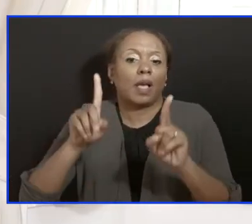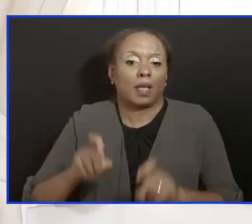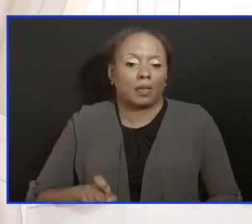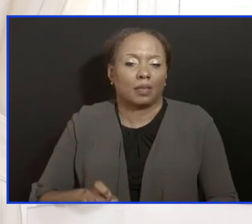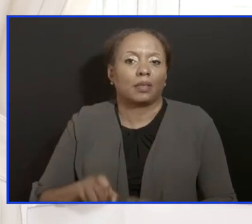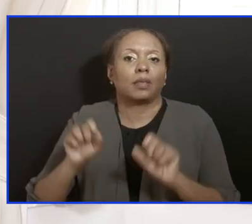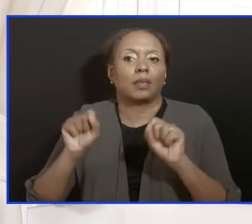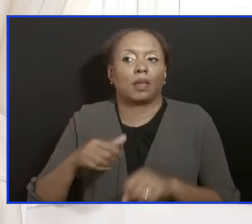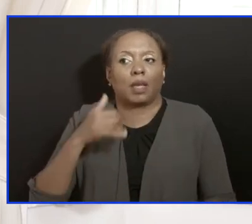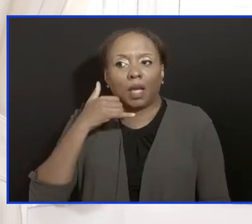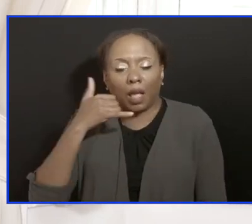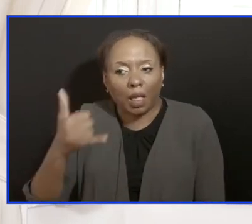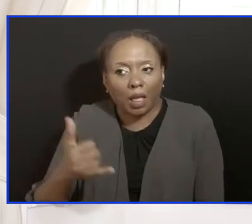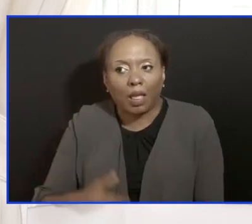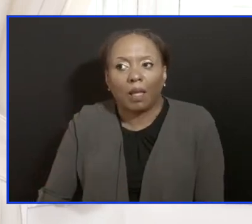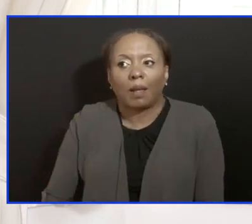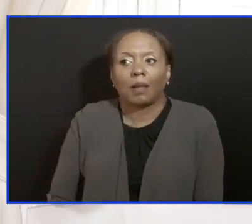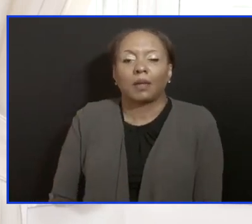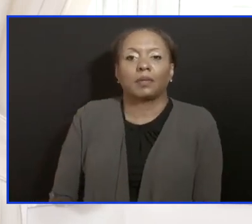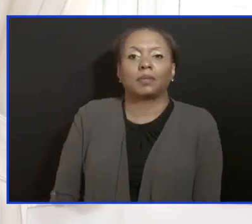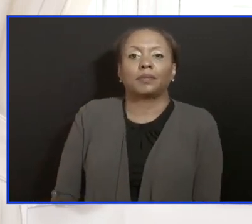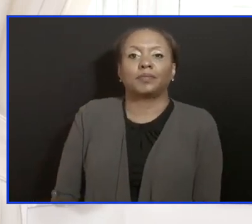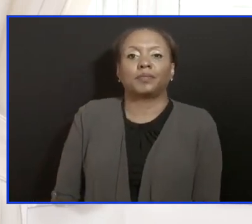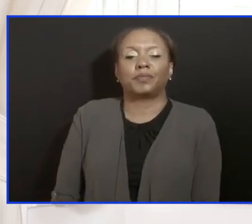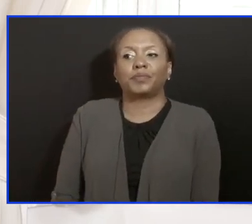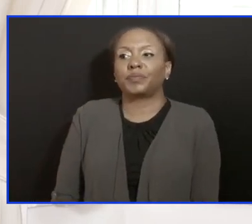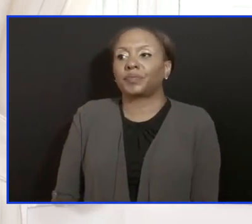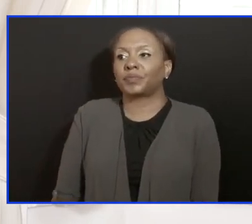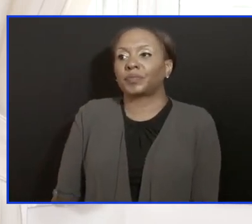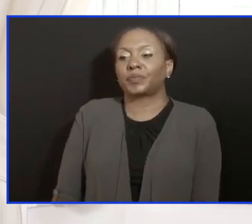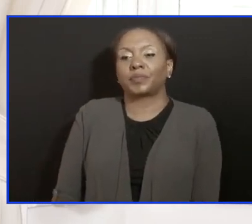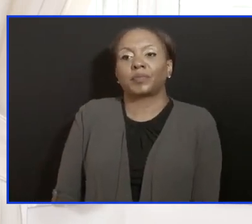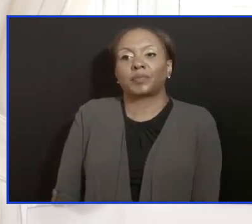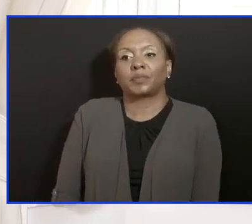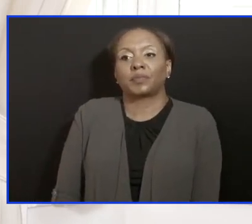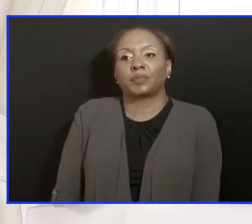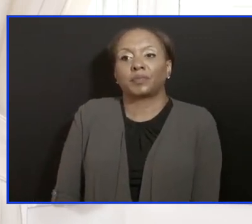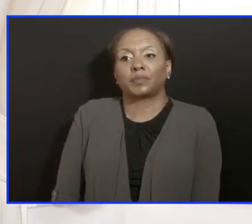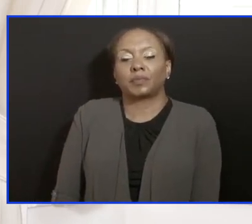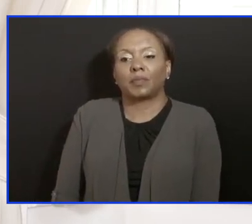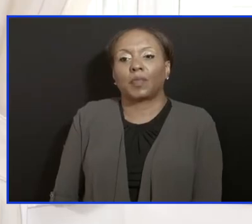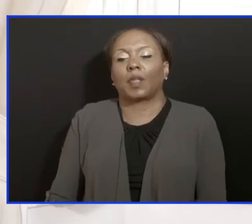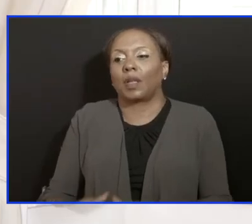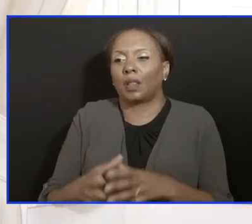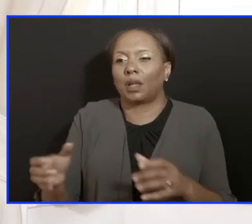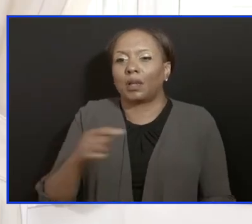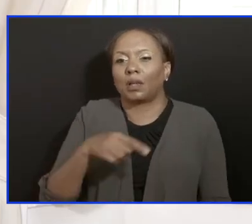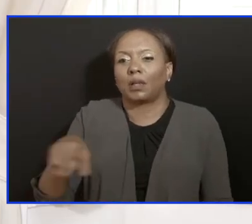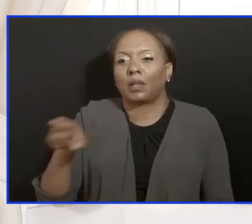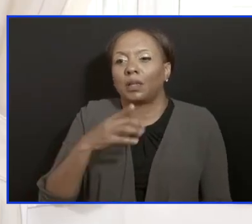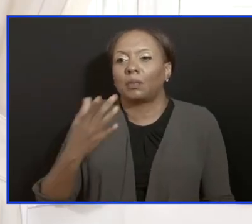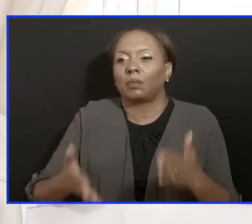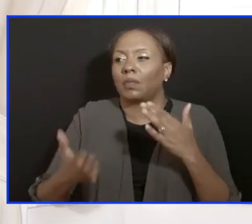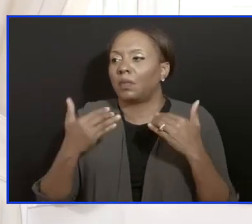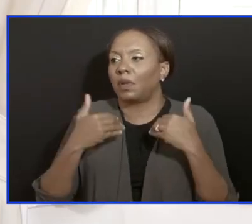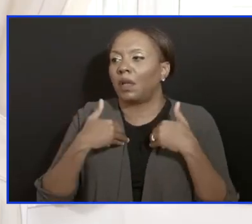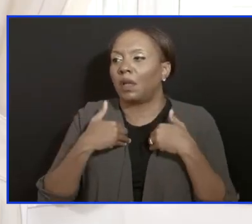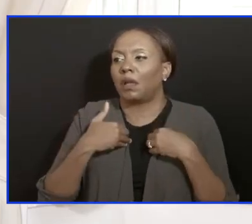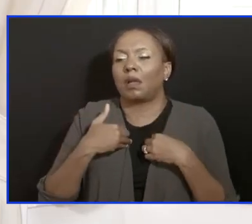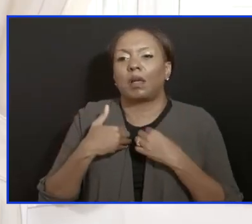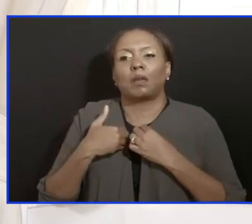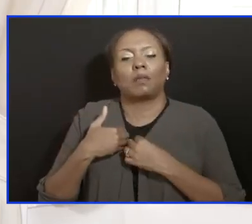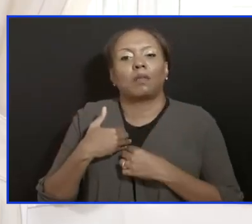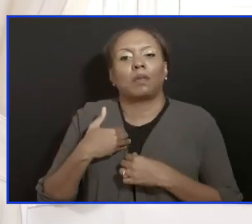Now, I know that there are a number of you who may have taken a rapid antigen test and may have tested positive on that